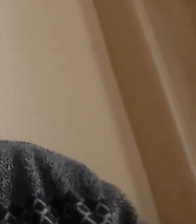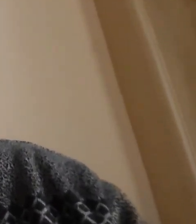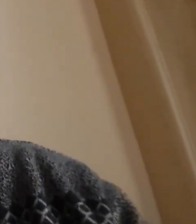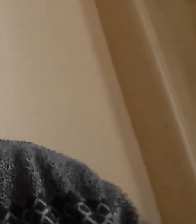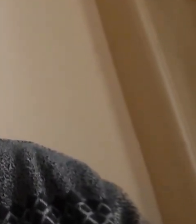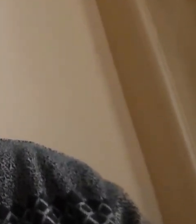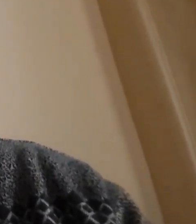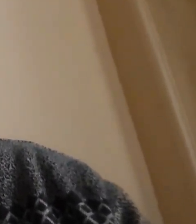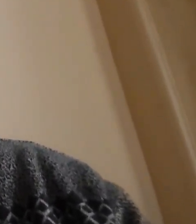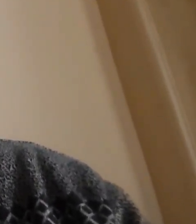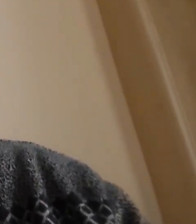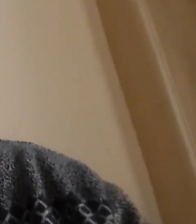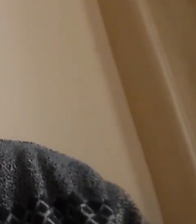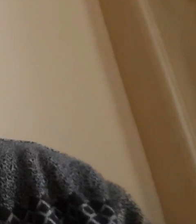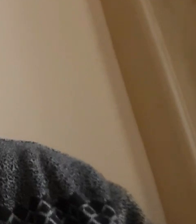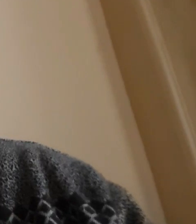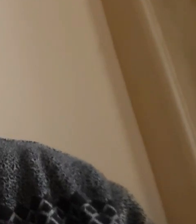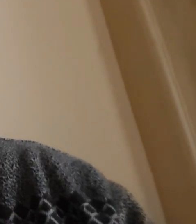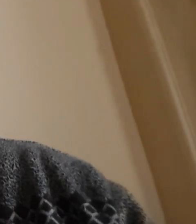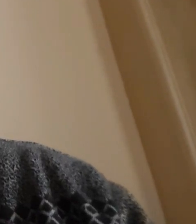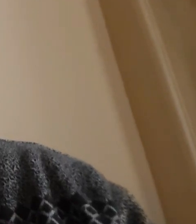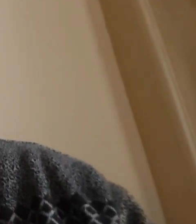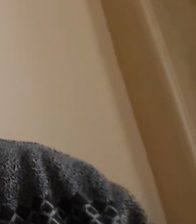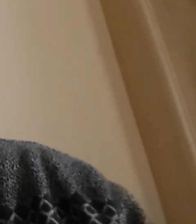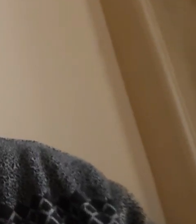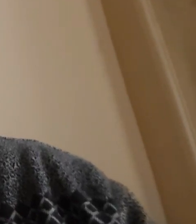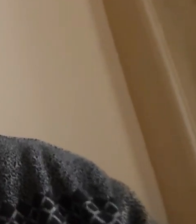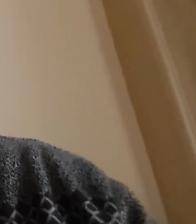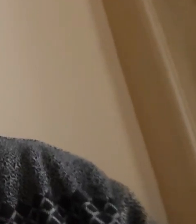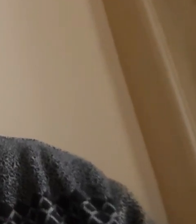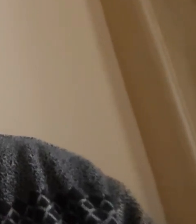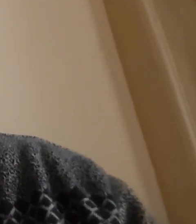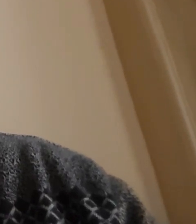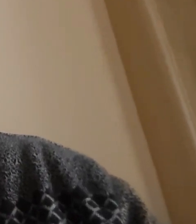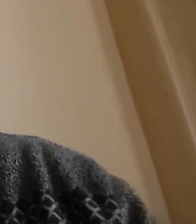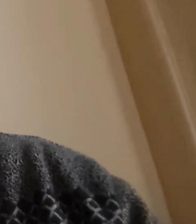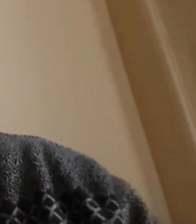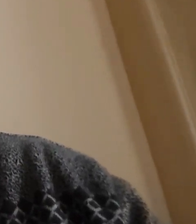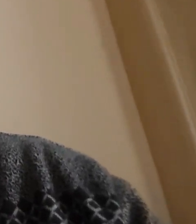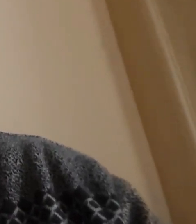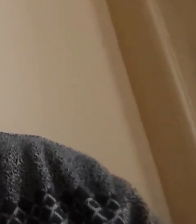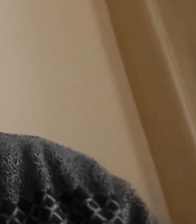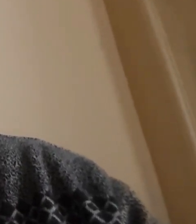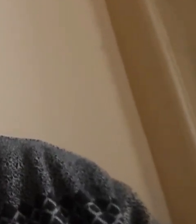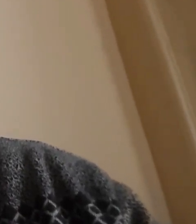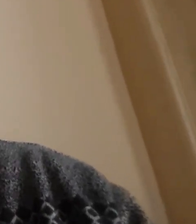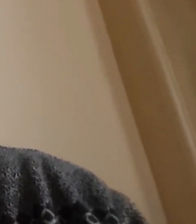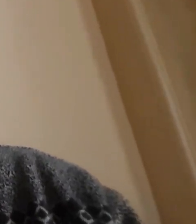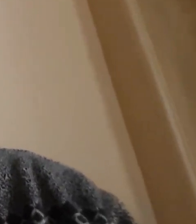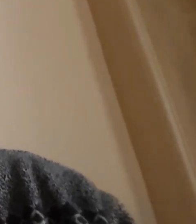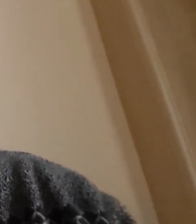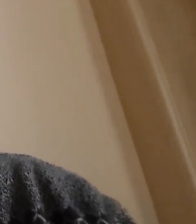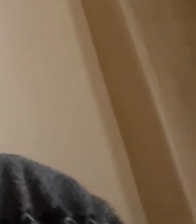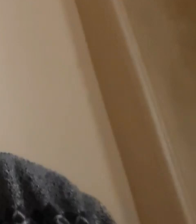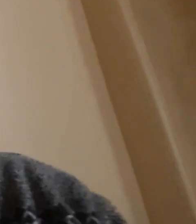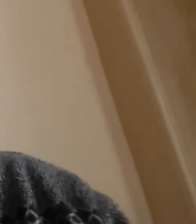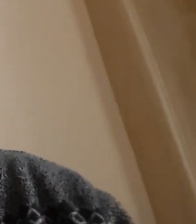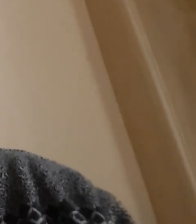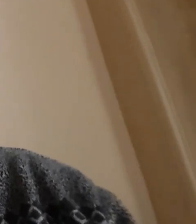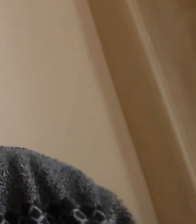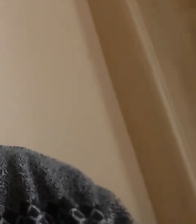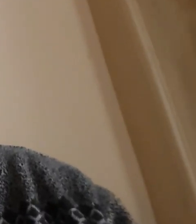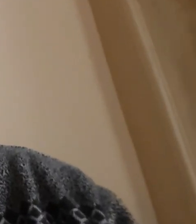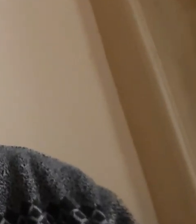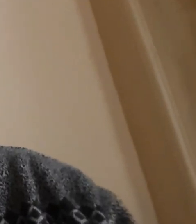cold but sunny days. I have seen something very